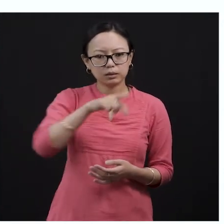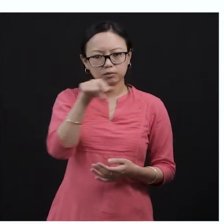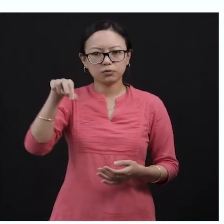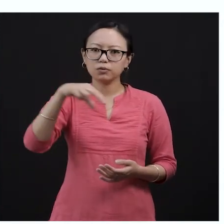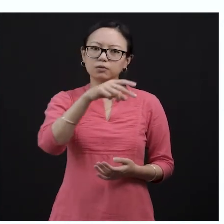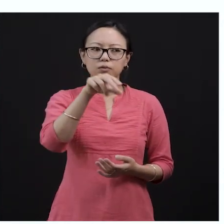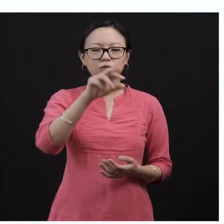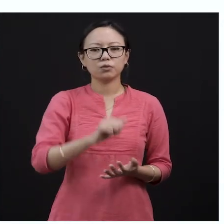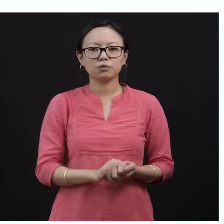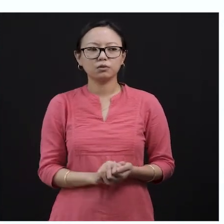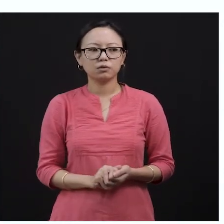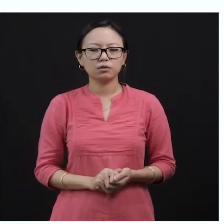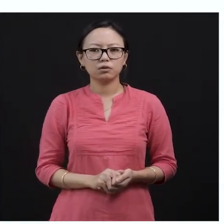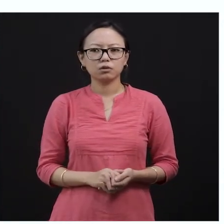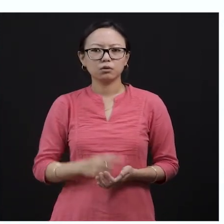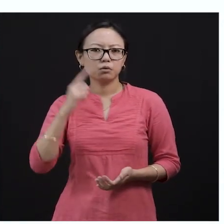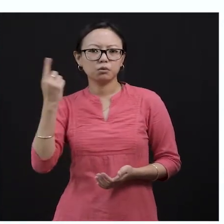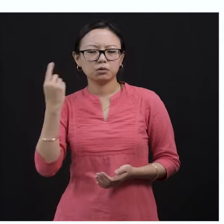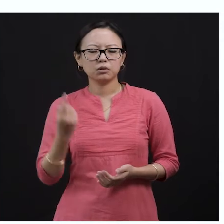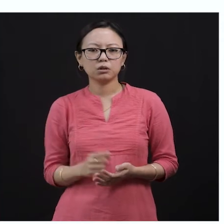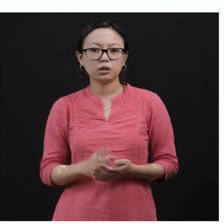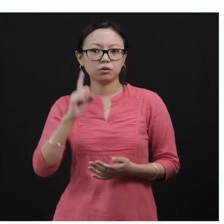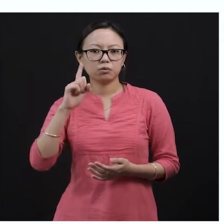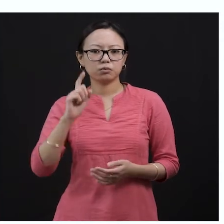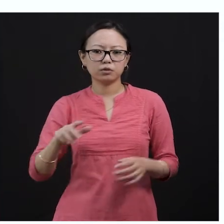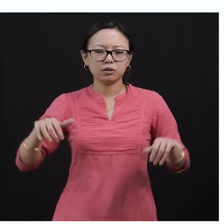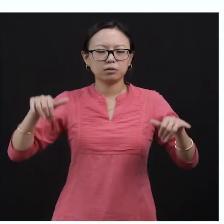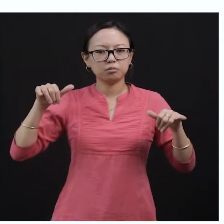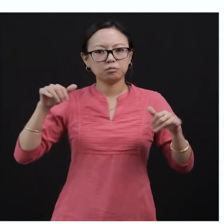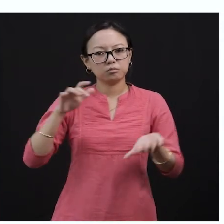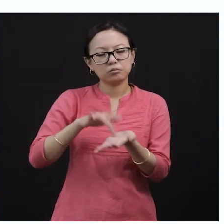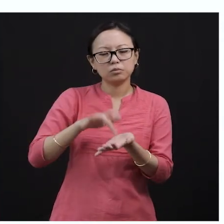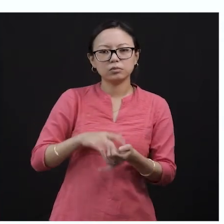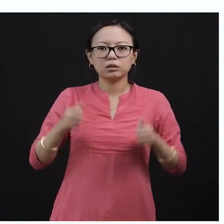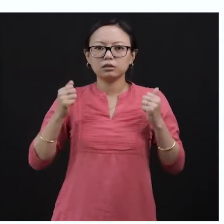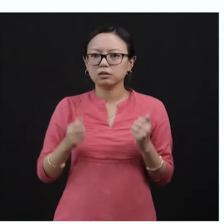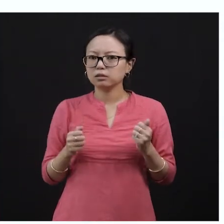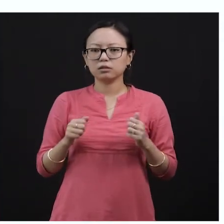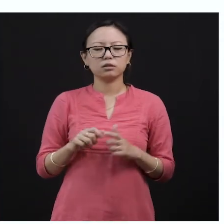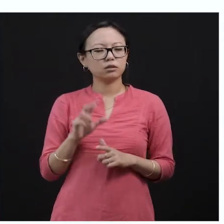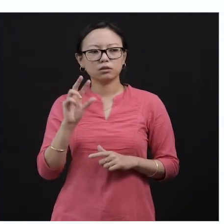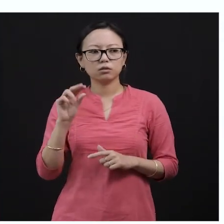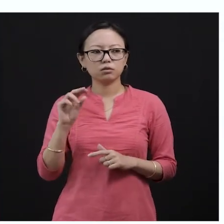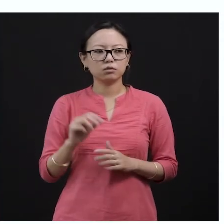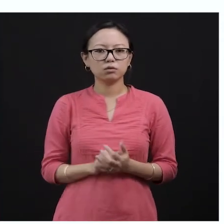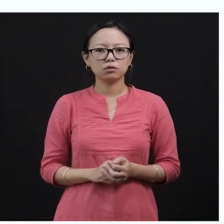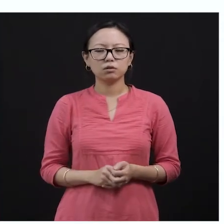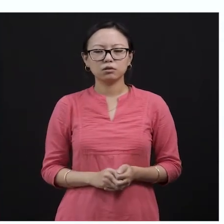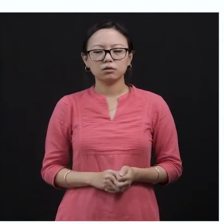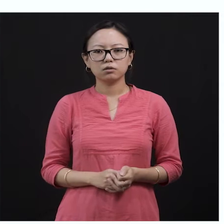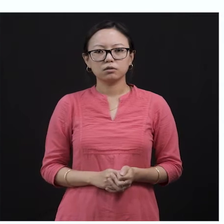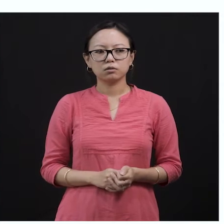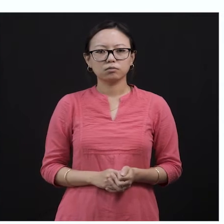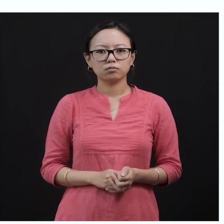I'm sure he will not just be sitting on one place because that would become boring for you as well as for me too. And the young boy